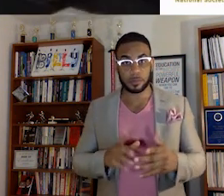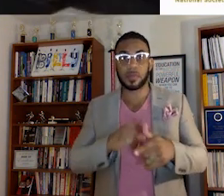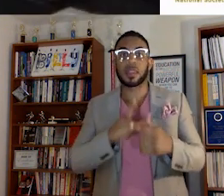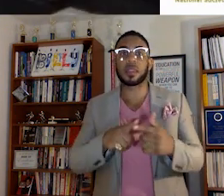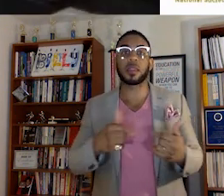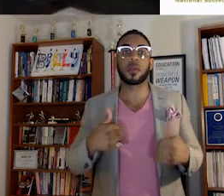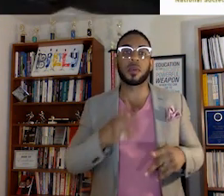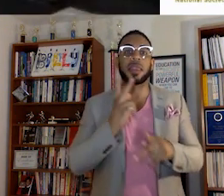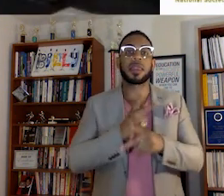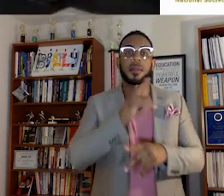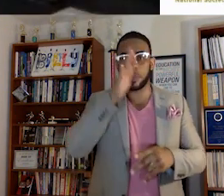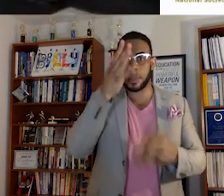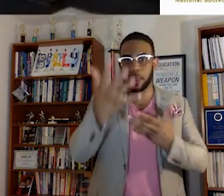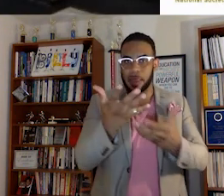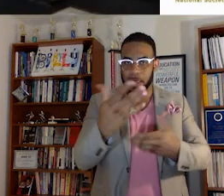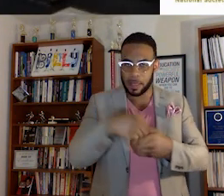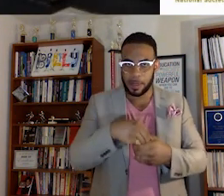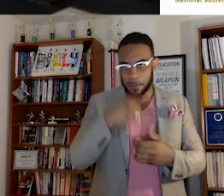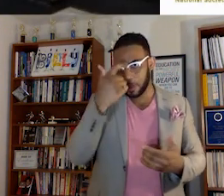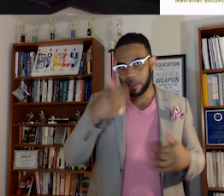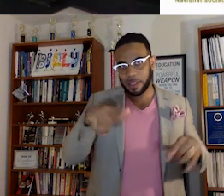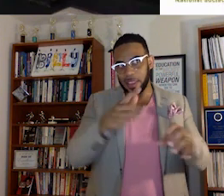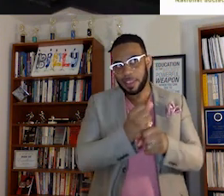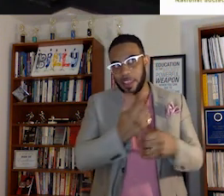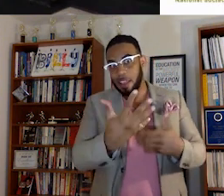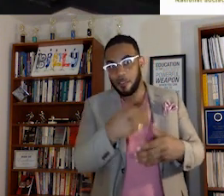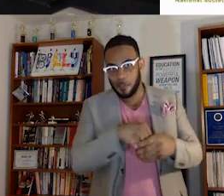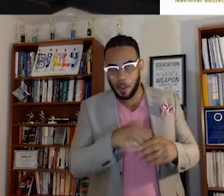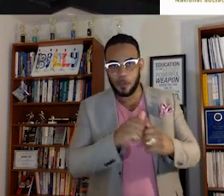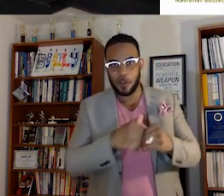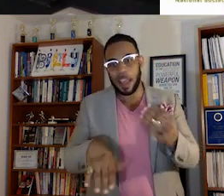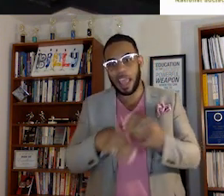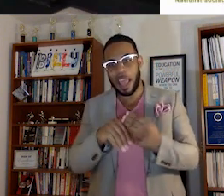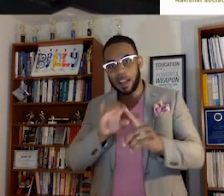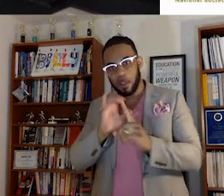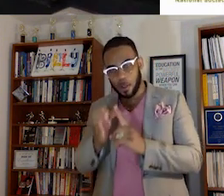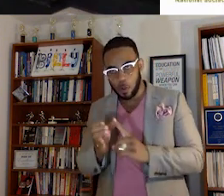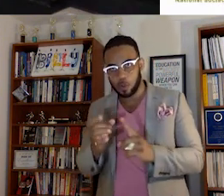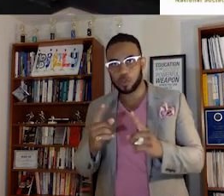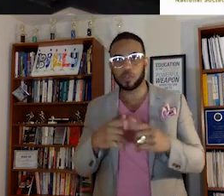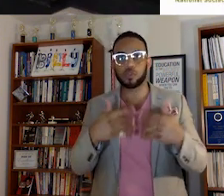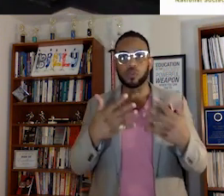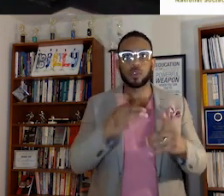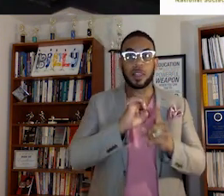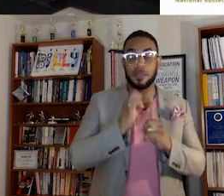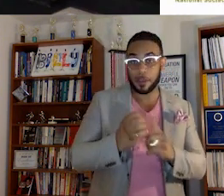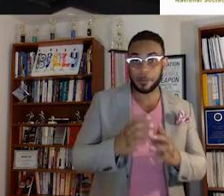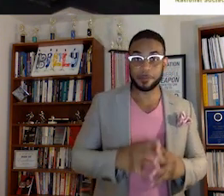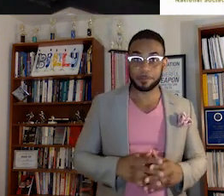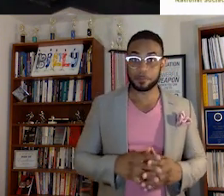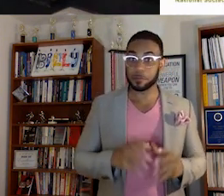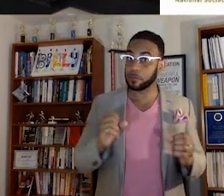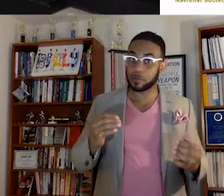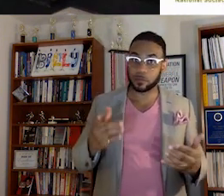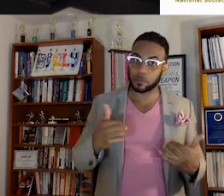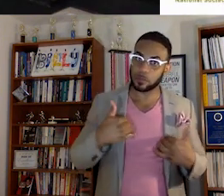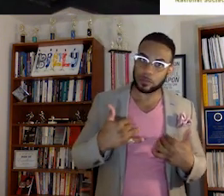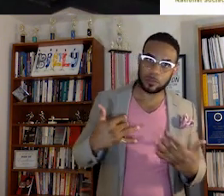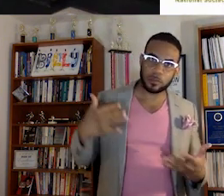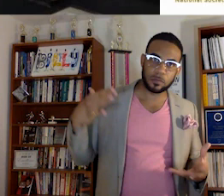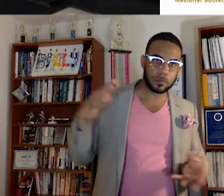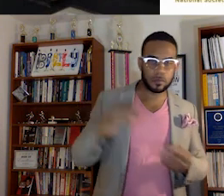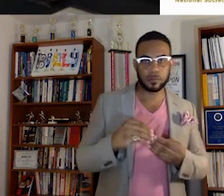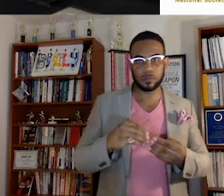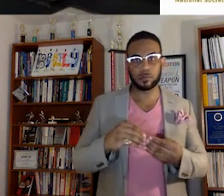And then we keep the parents engaged because they get involved with adding the culture to the environment. So they have a collective